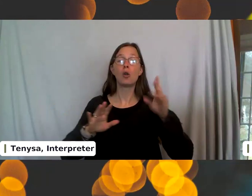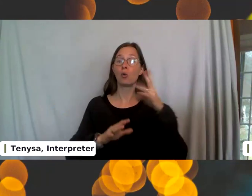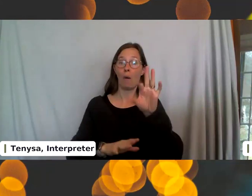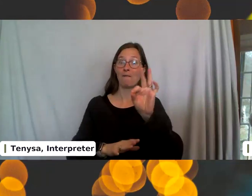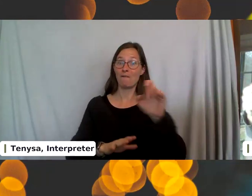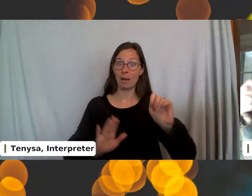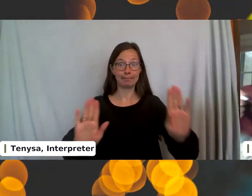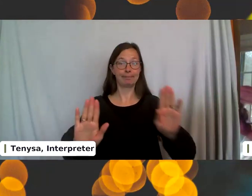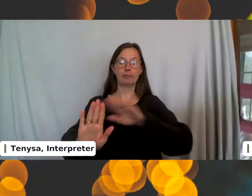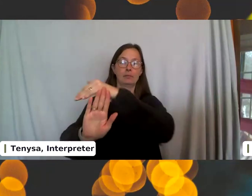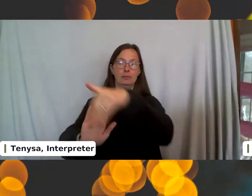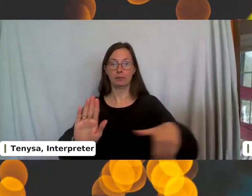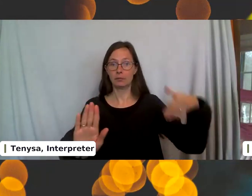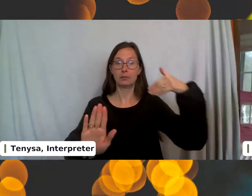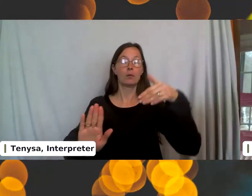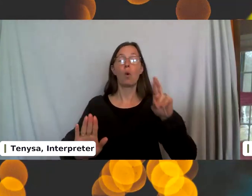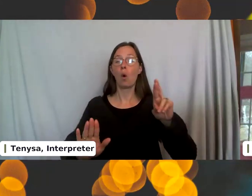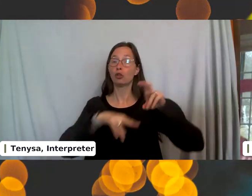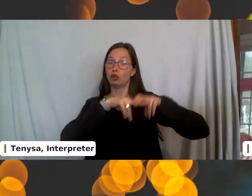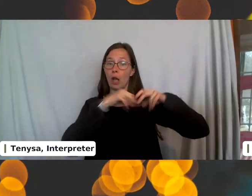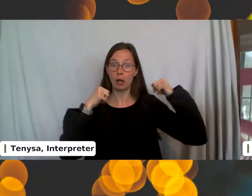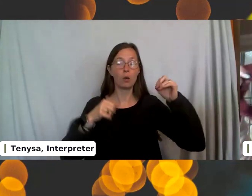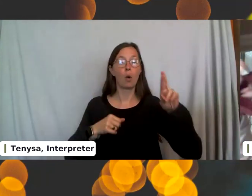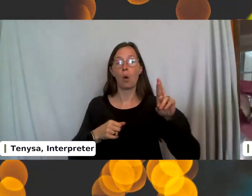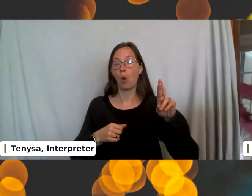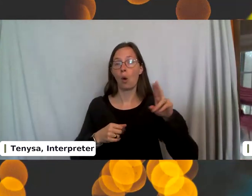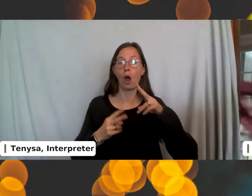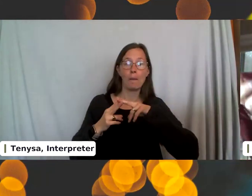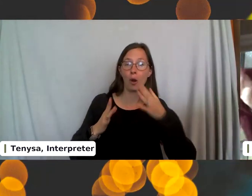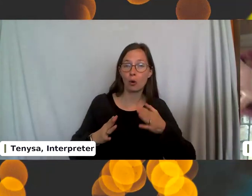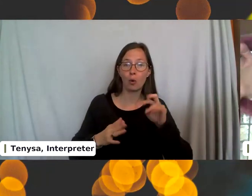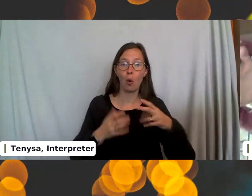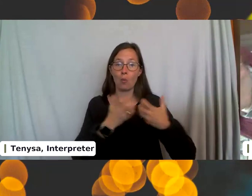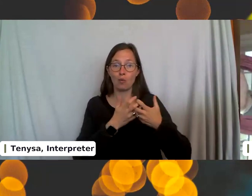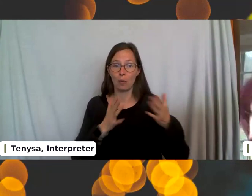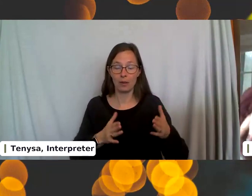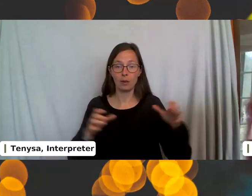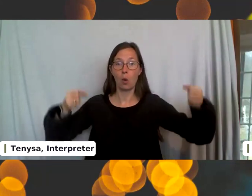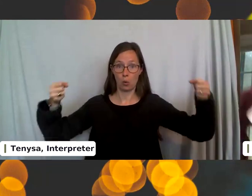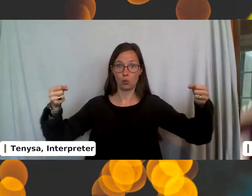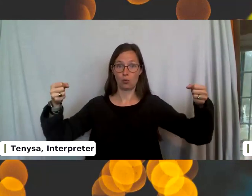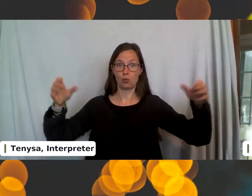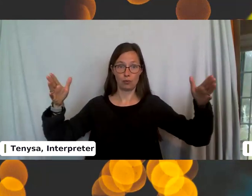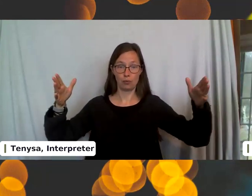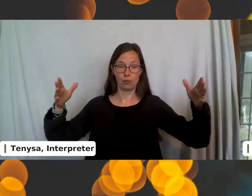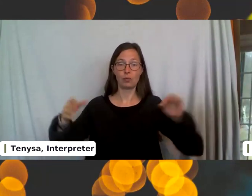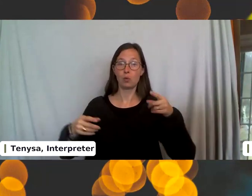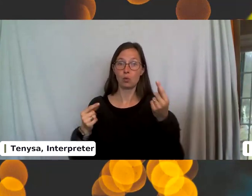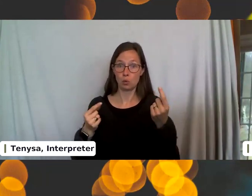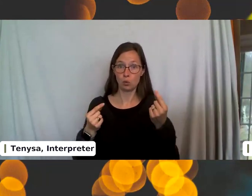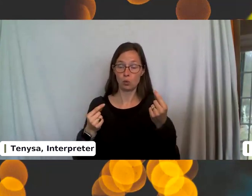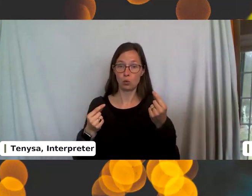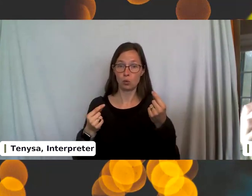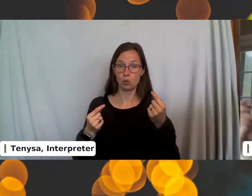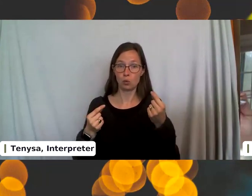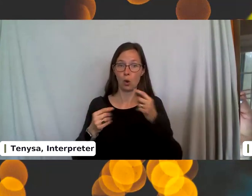uh, a partner or unsuspecting roommate, hold it like this and you're going to wrap it